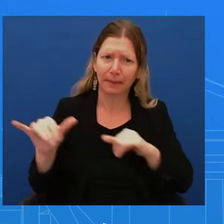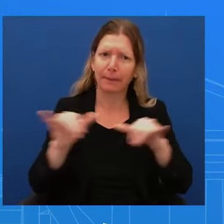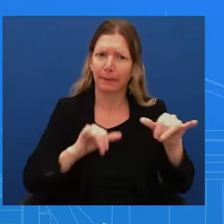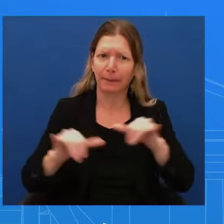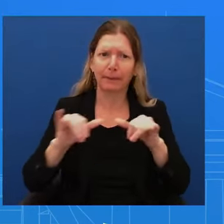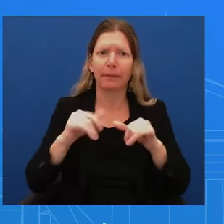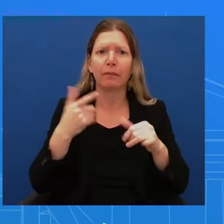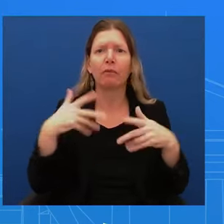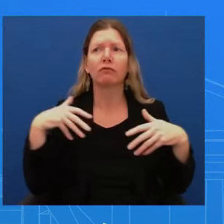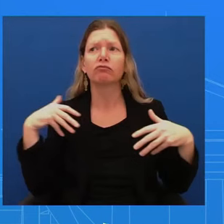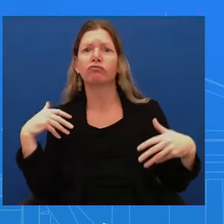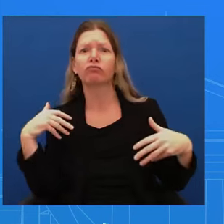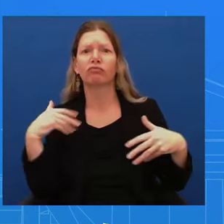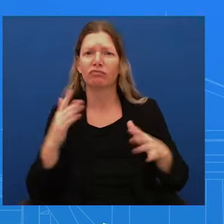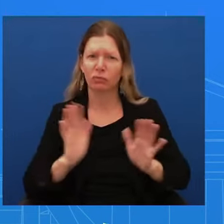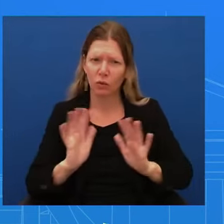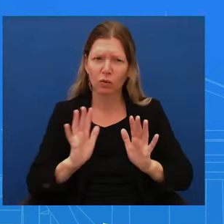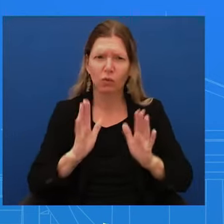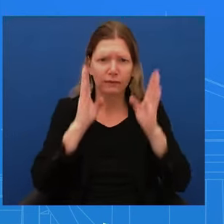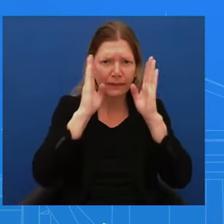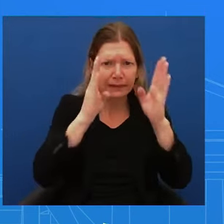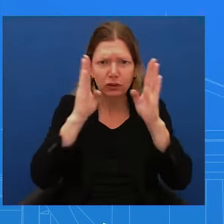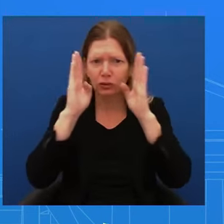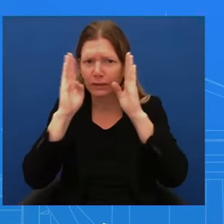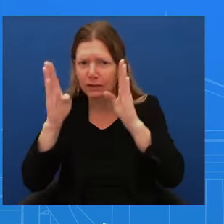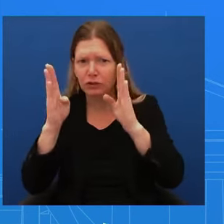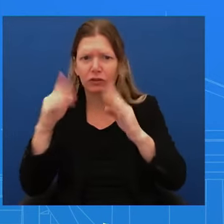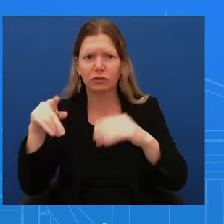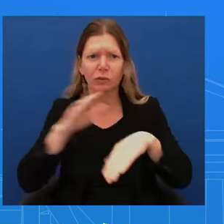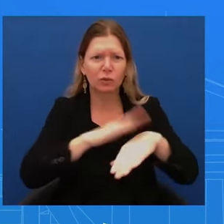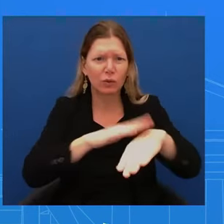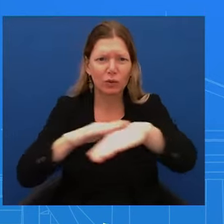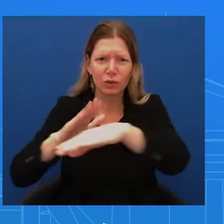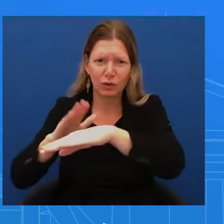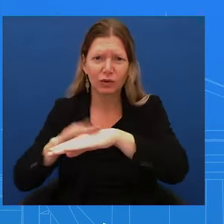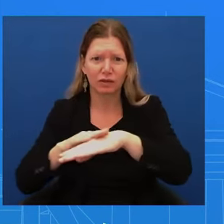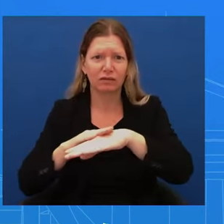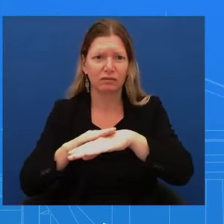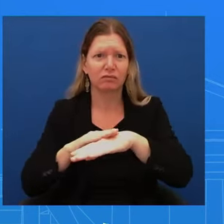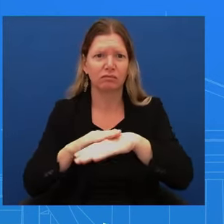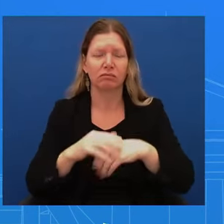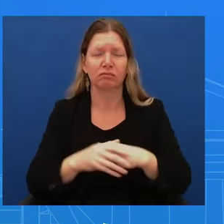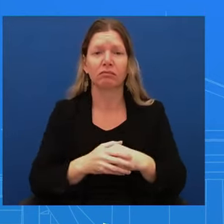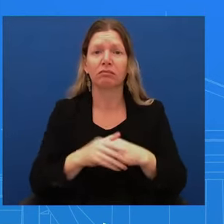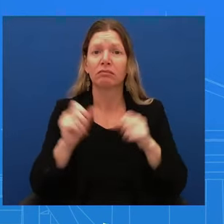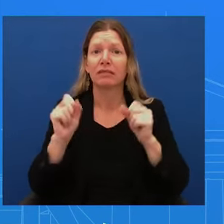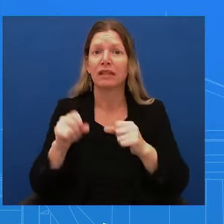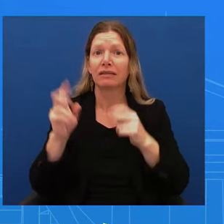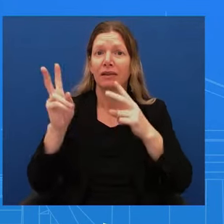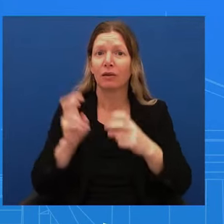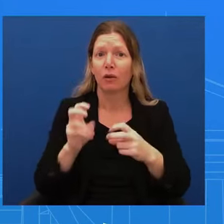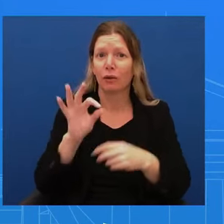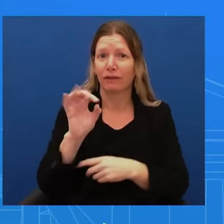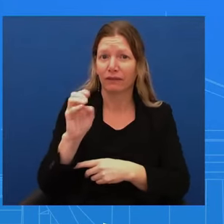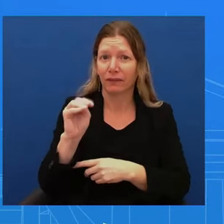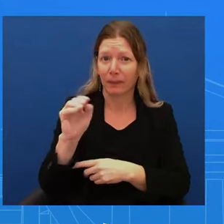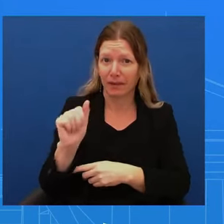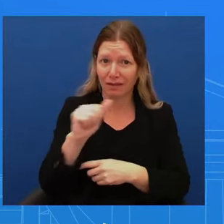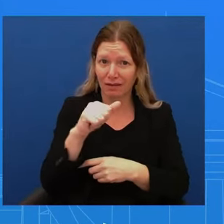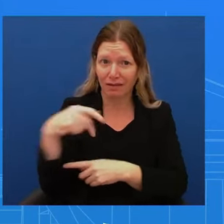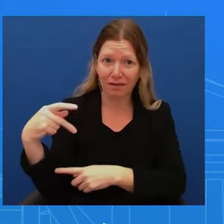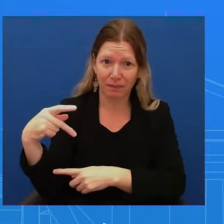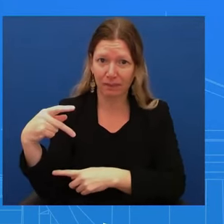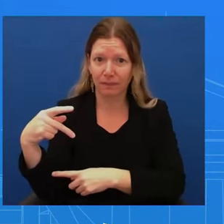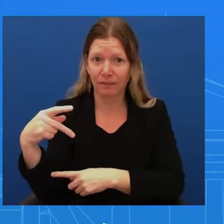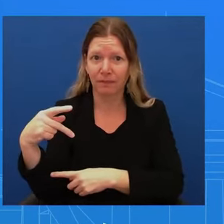officials. You can also download the FEMA app, which provides real-time weather alerts and can help you prepare.